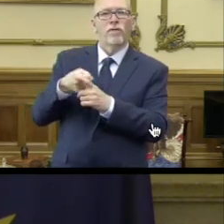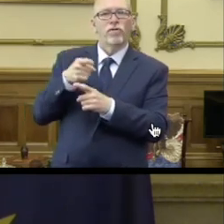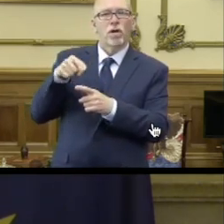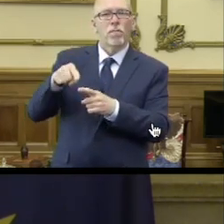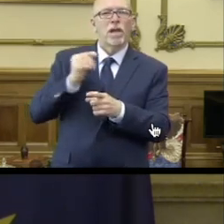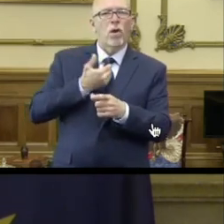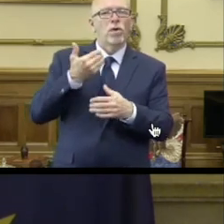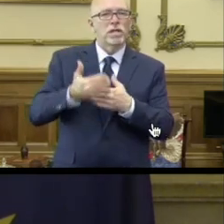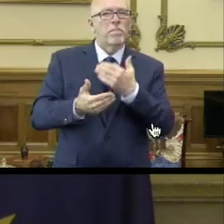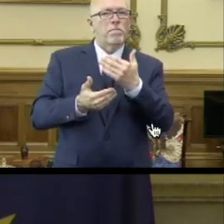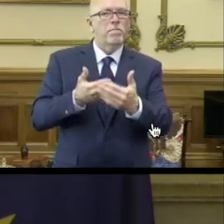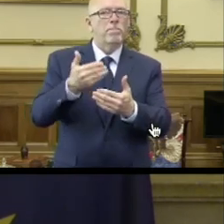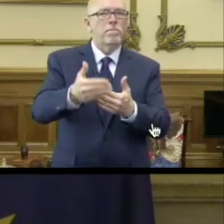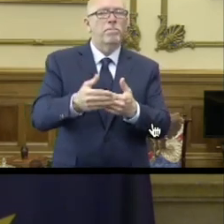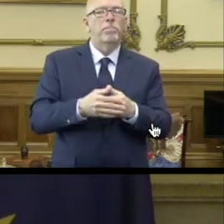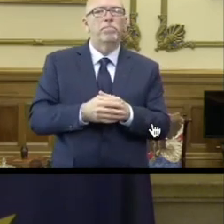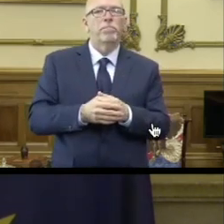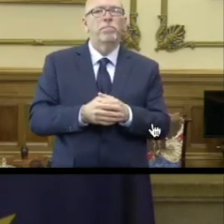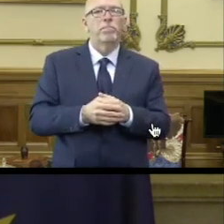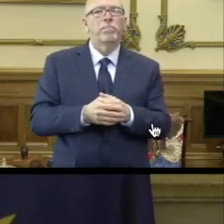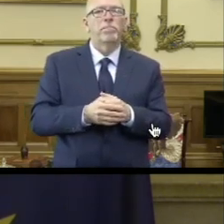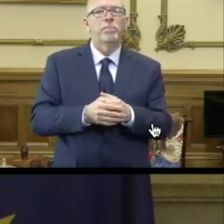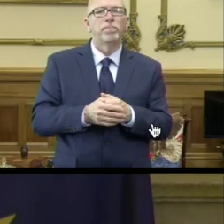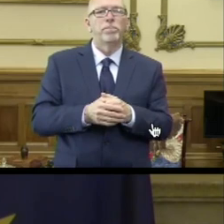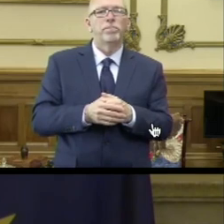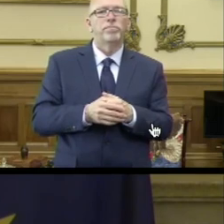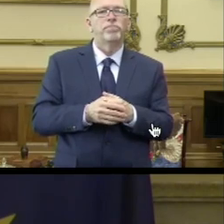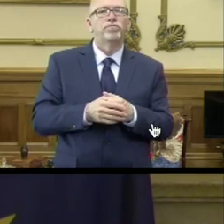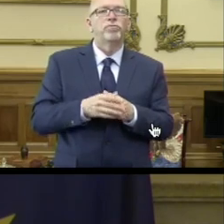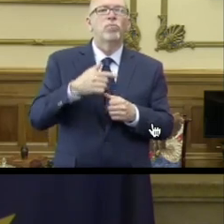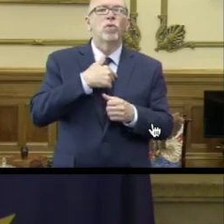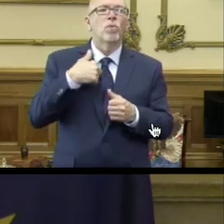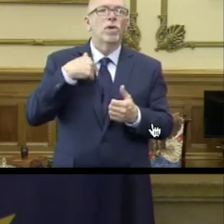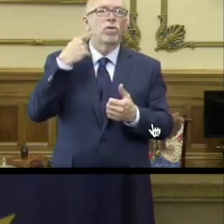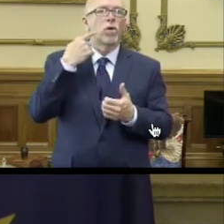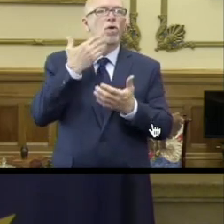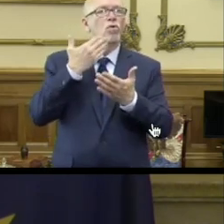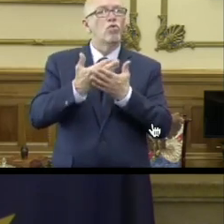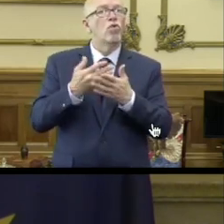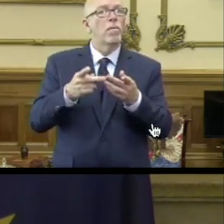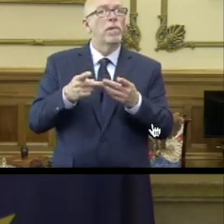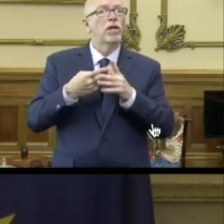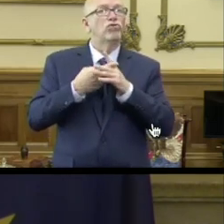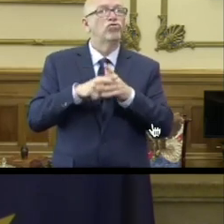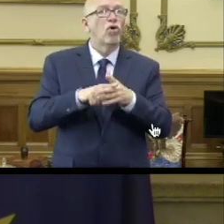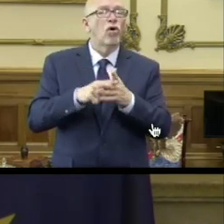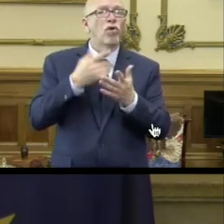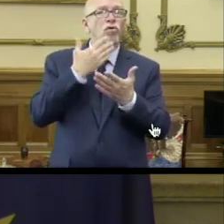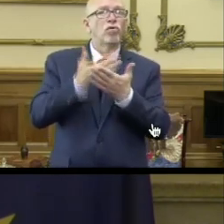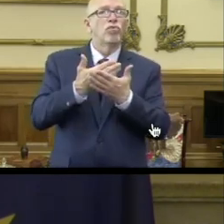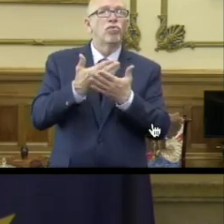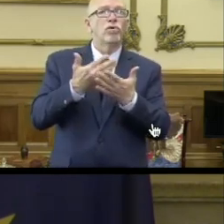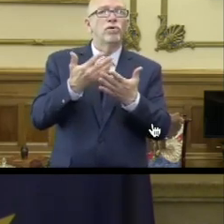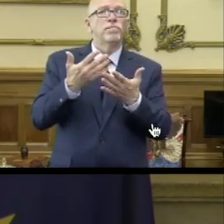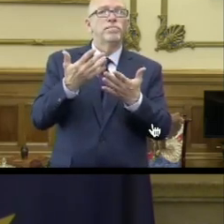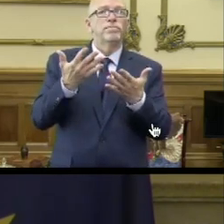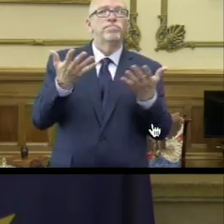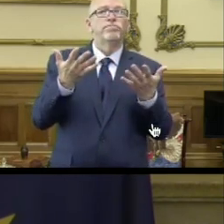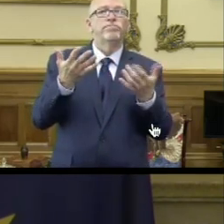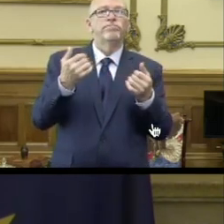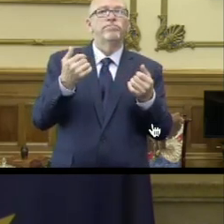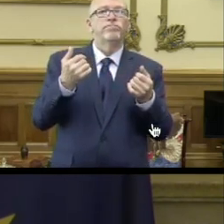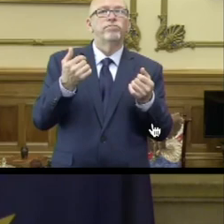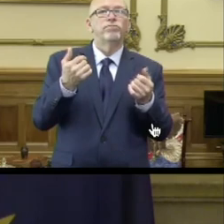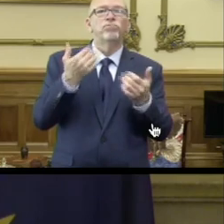steps that we're taking. And we just thought a good place to start or a good place to have a